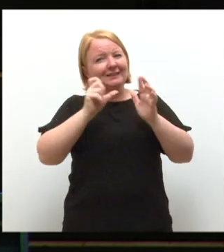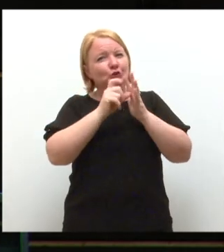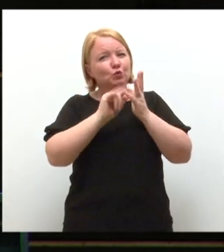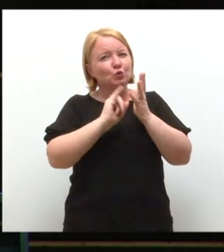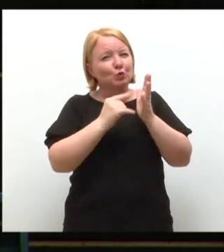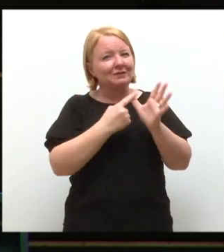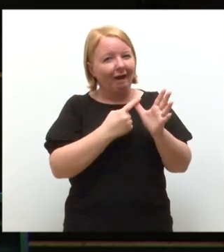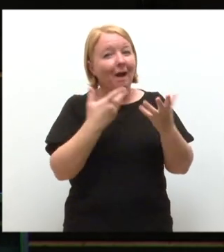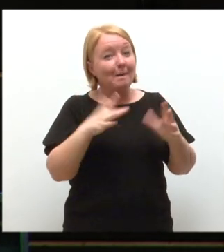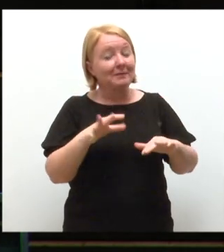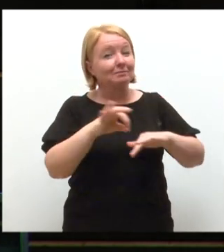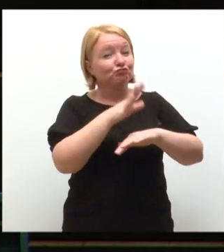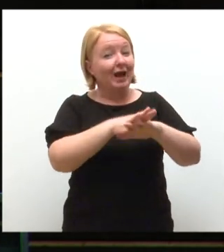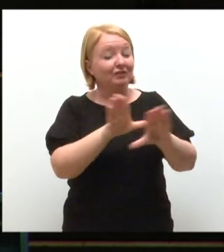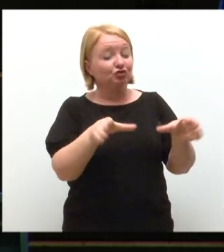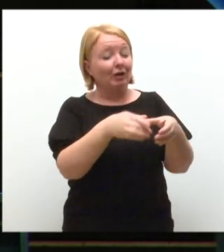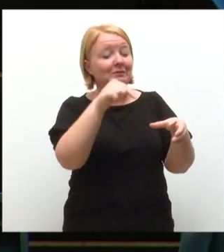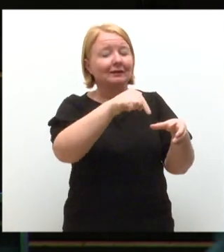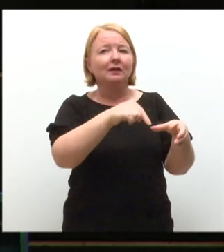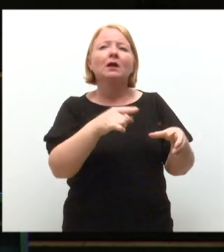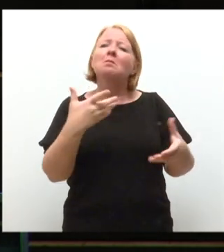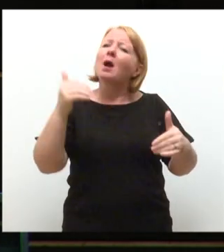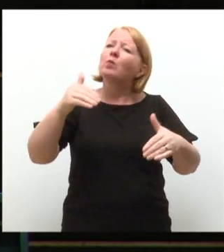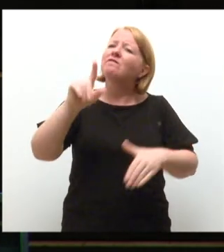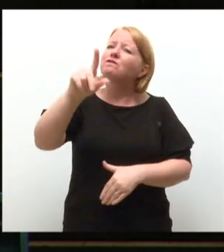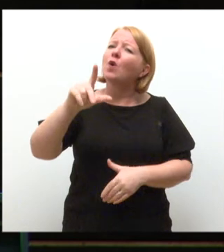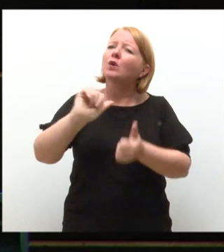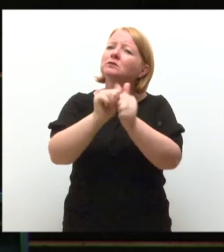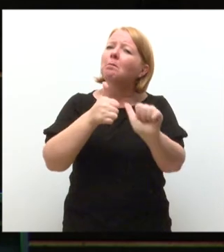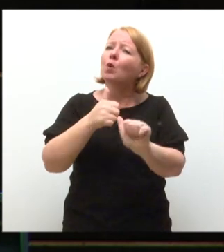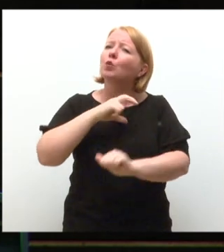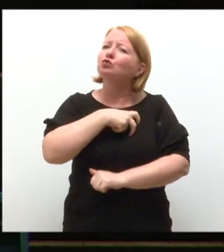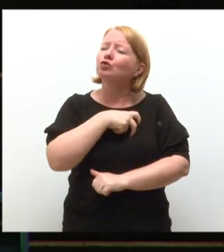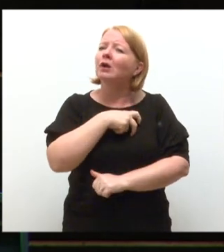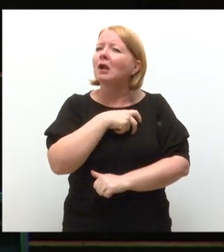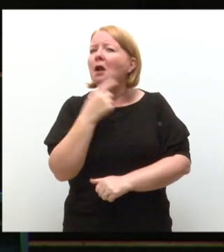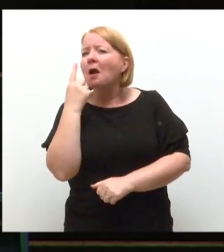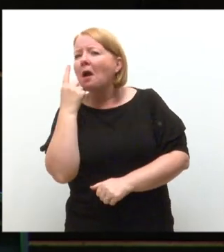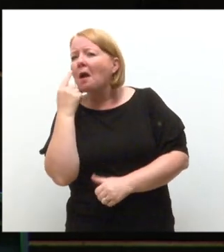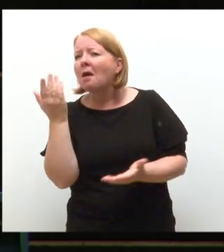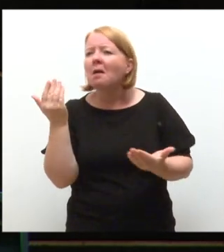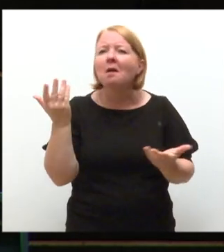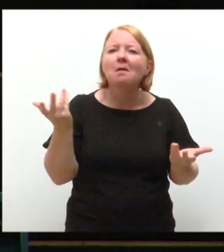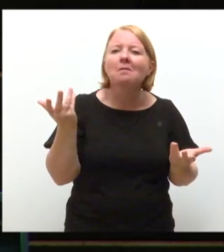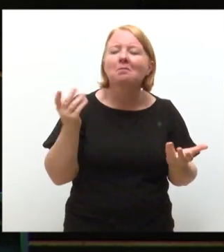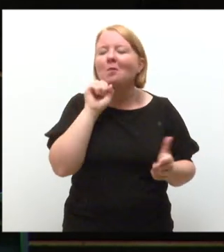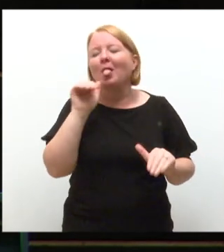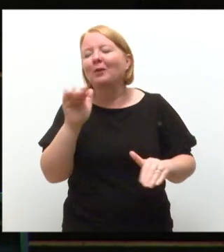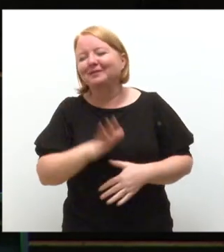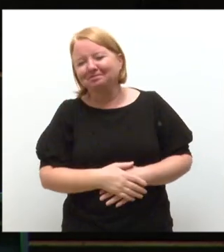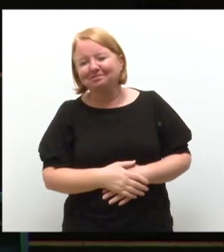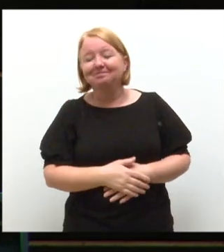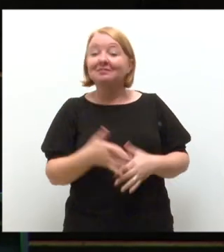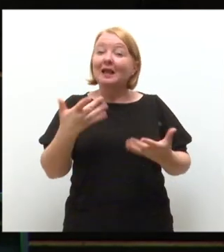who have been married in the chaplaincy. And I'm still waiting for a sports union president, but I'll work on that one. I've even married